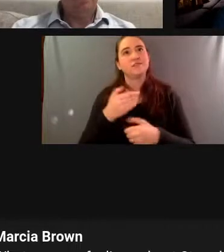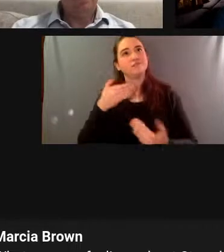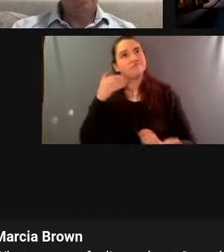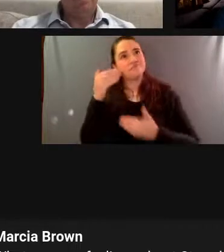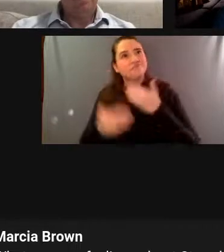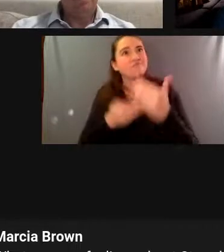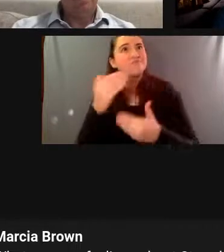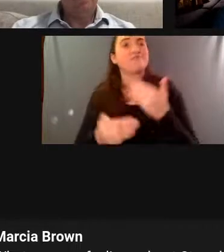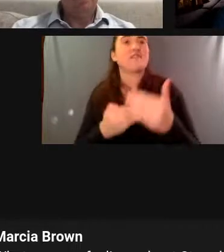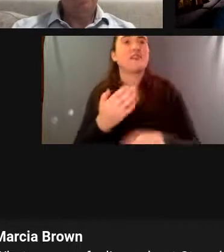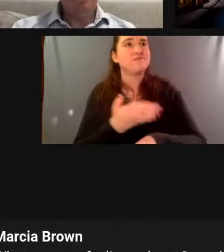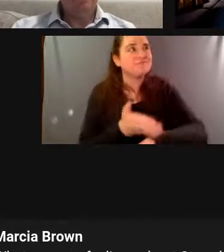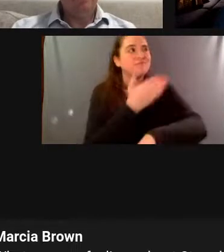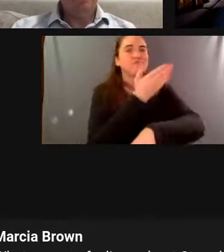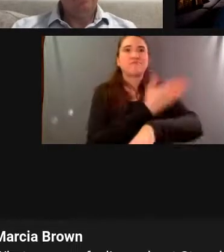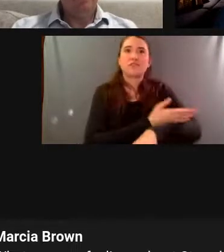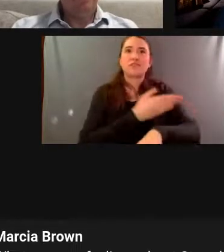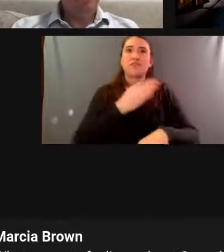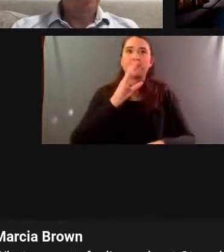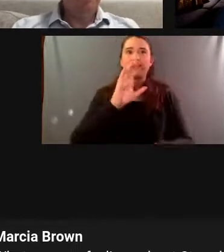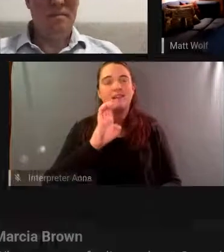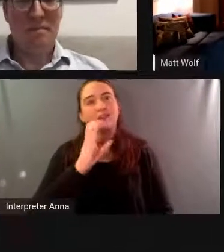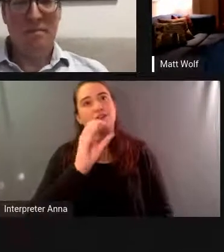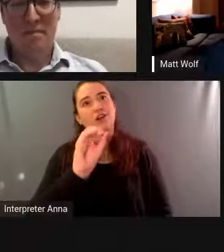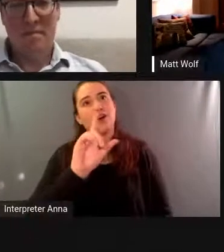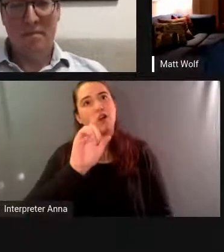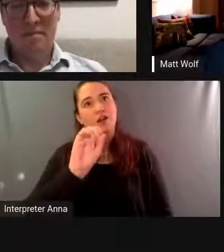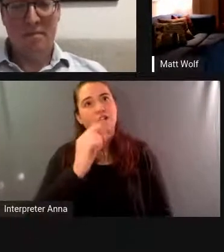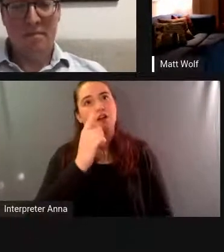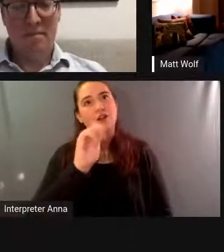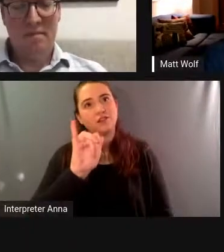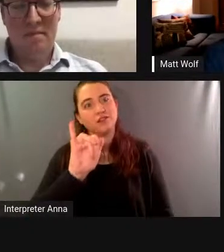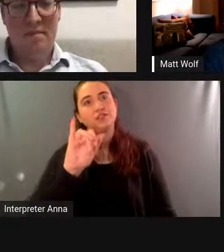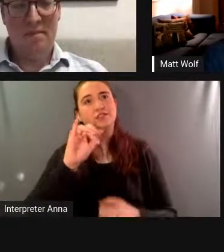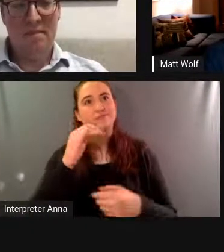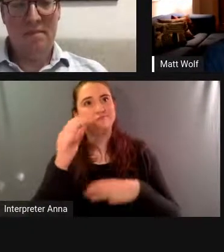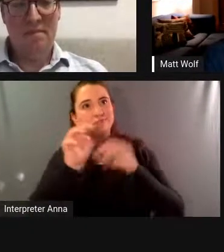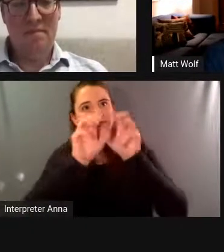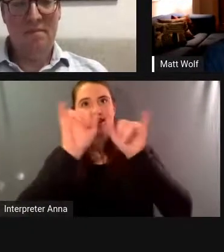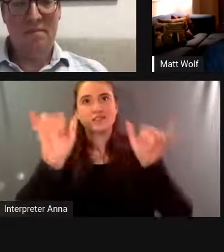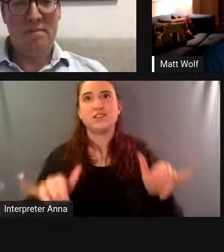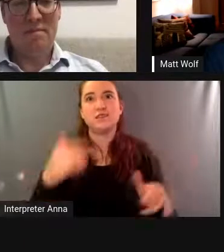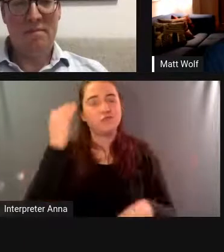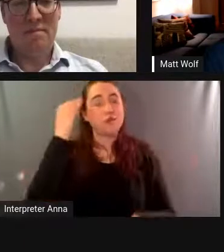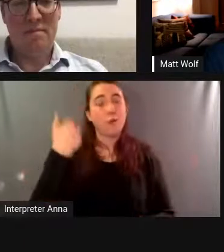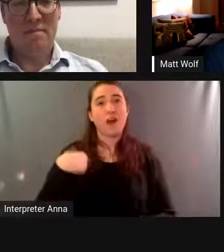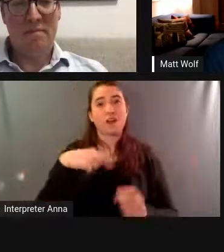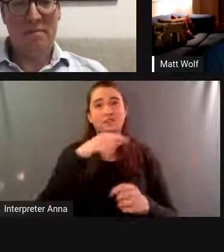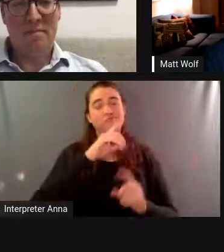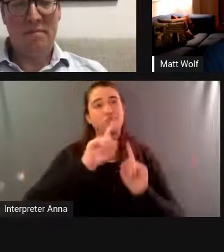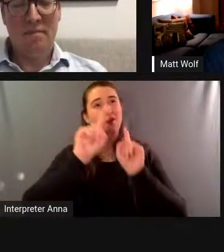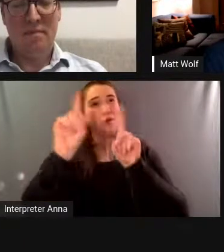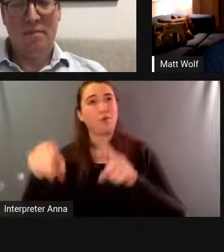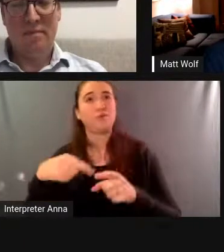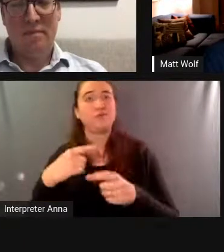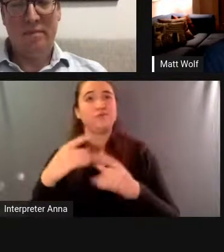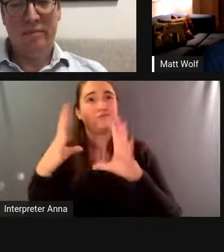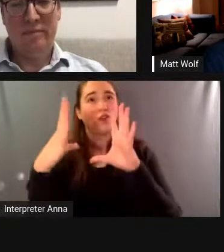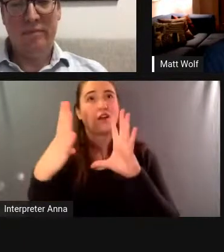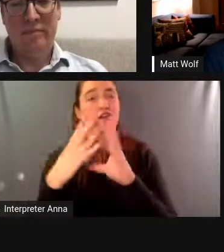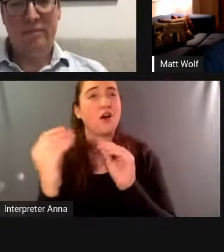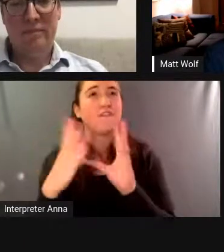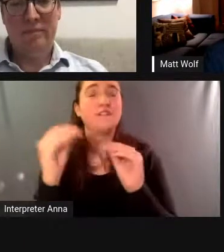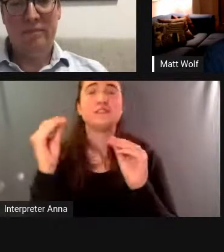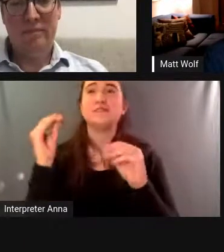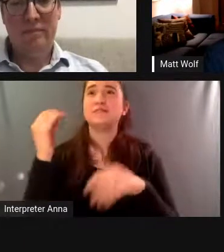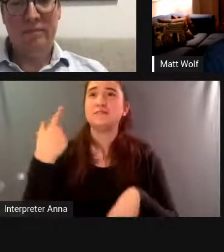that i go to space conferences and other scientific conferences and you know people in the field still take their hats off